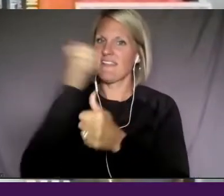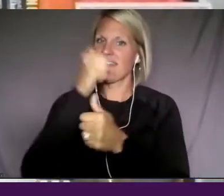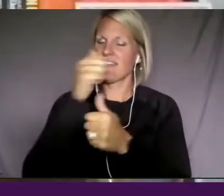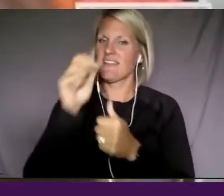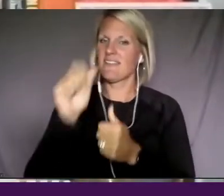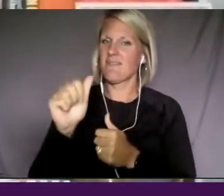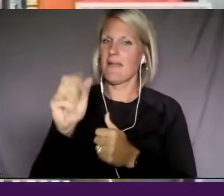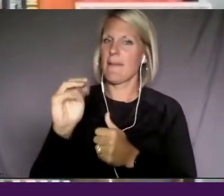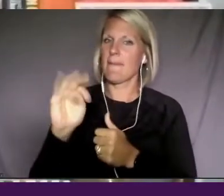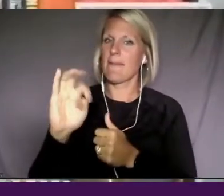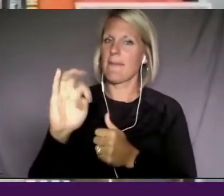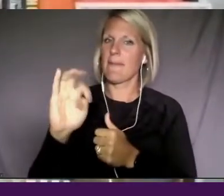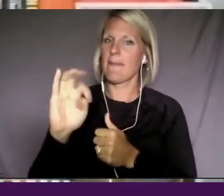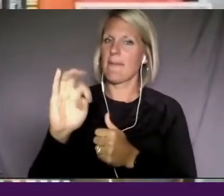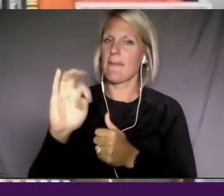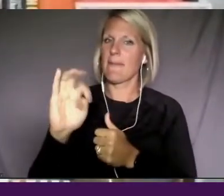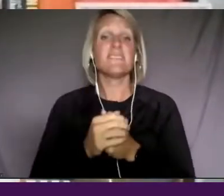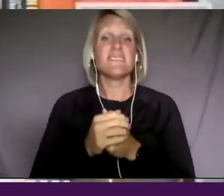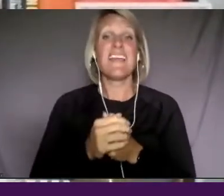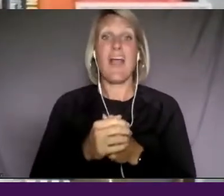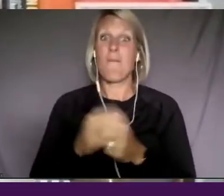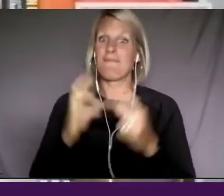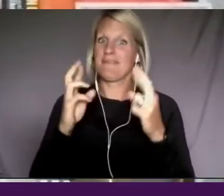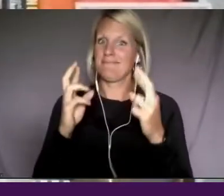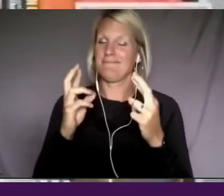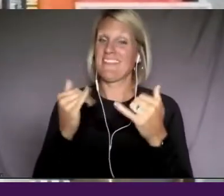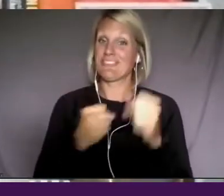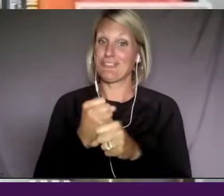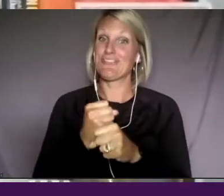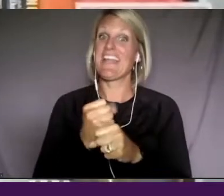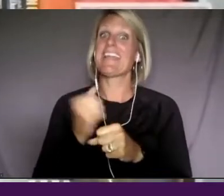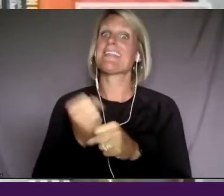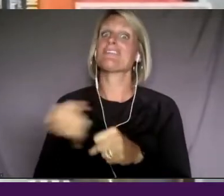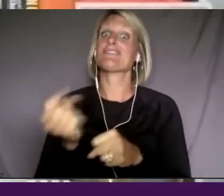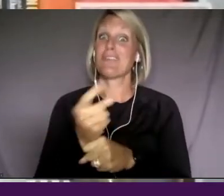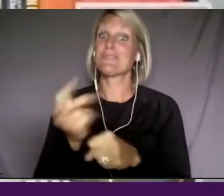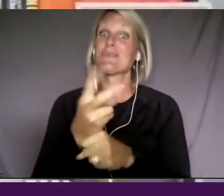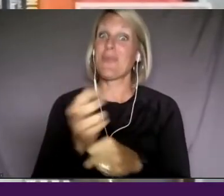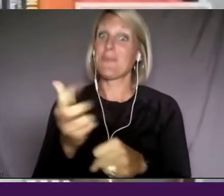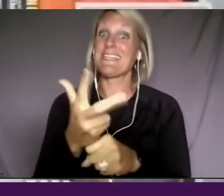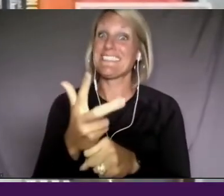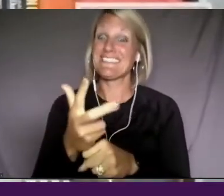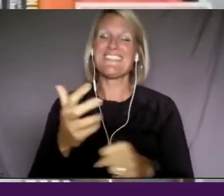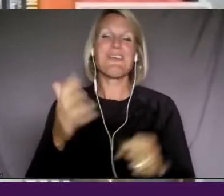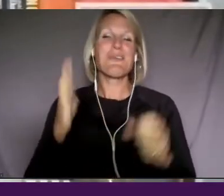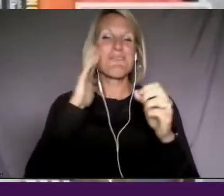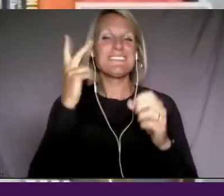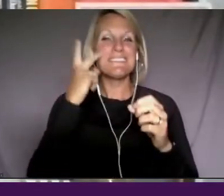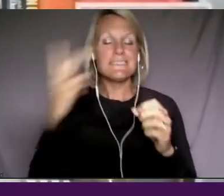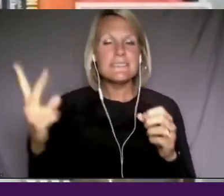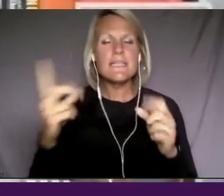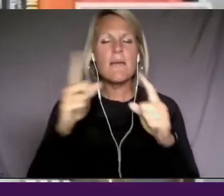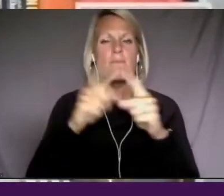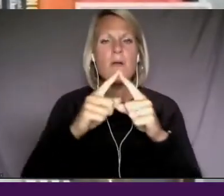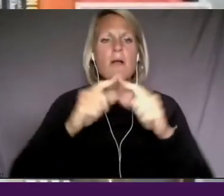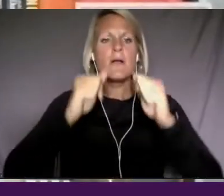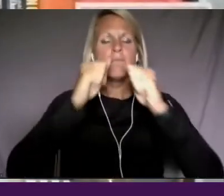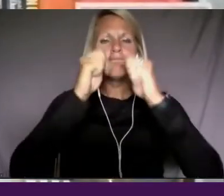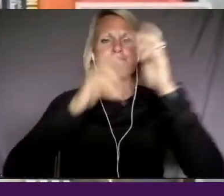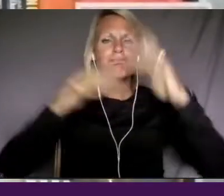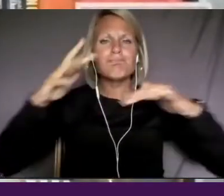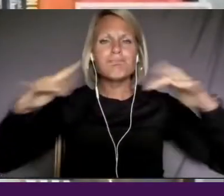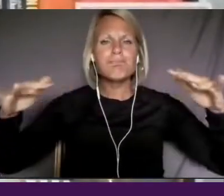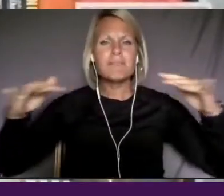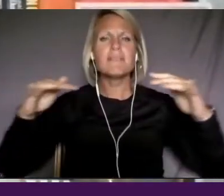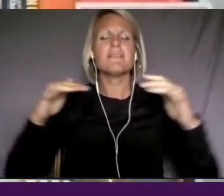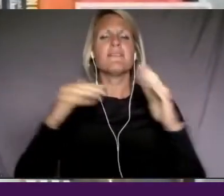next year and hopefully the year after and the year after that, you will see a wider range of representation